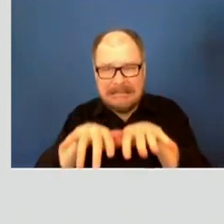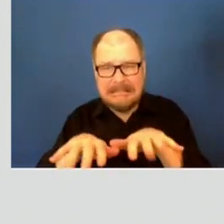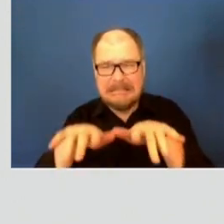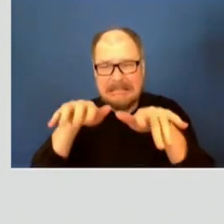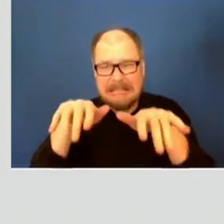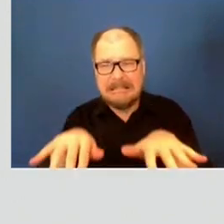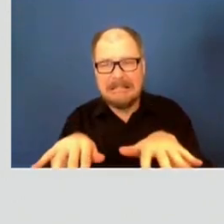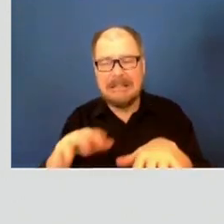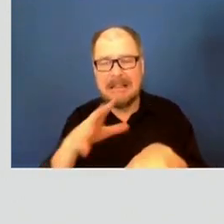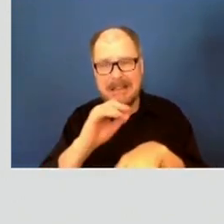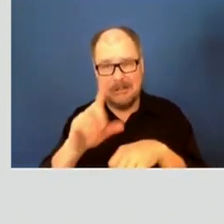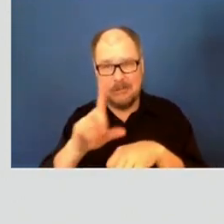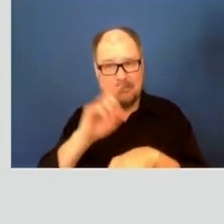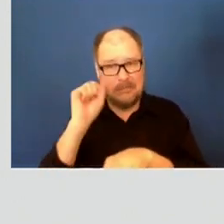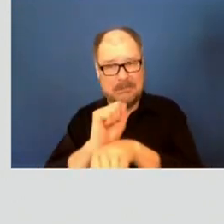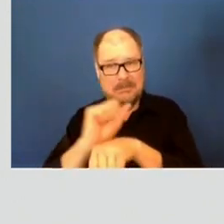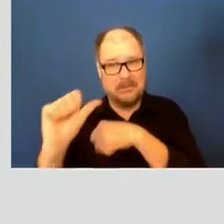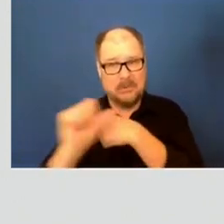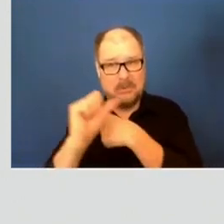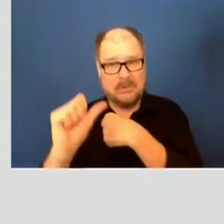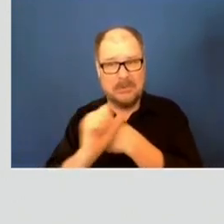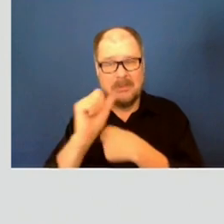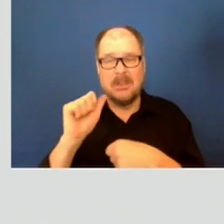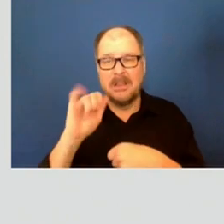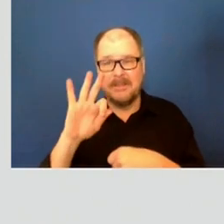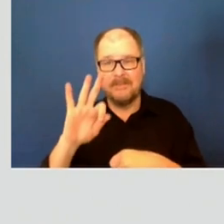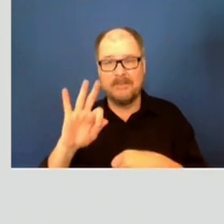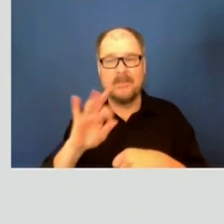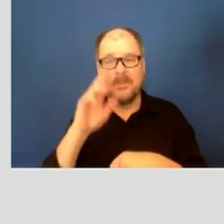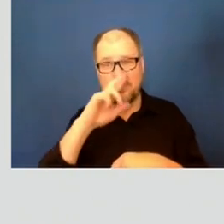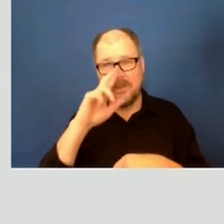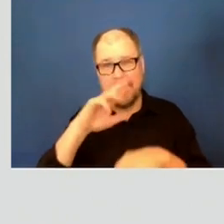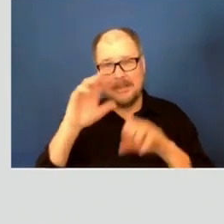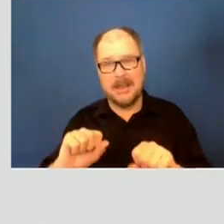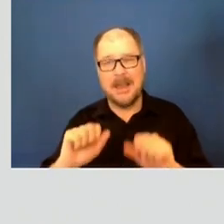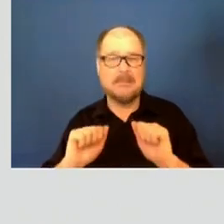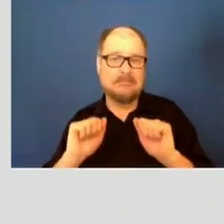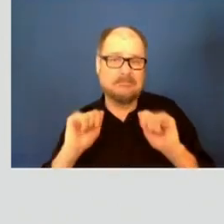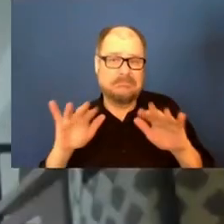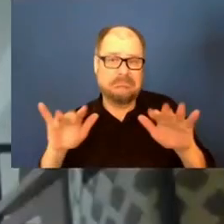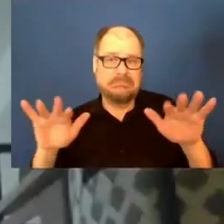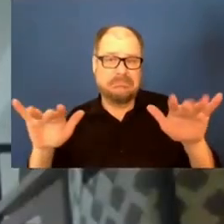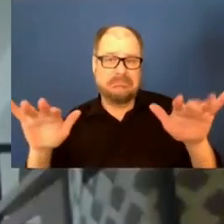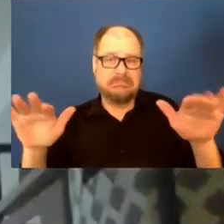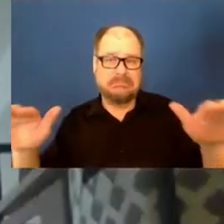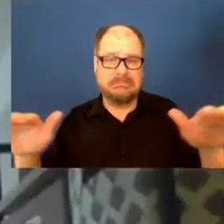to other places if these places are cleared up and before the exterminator can get there?